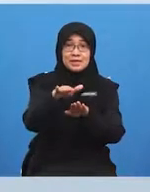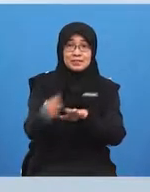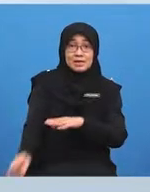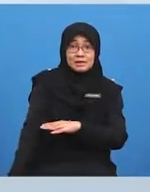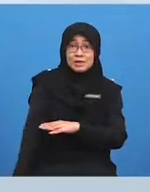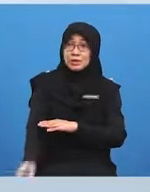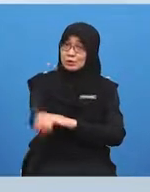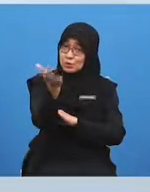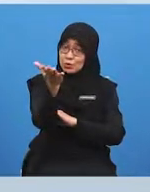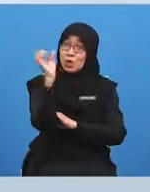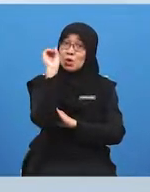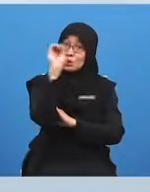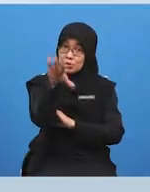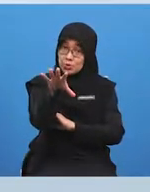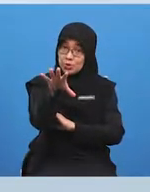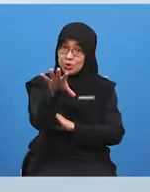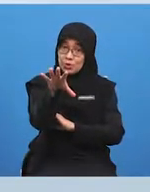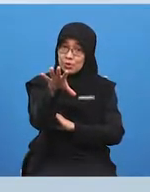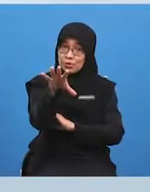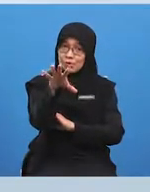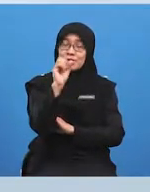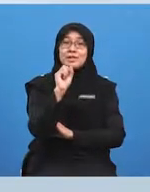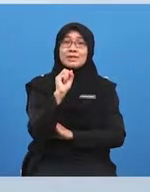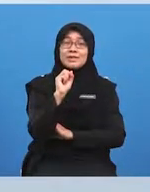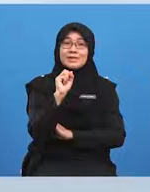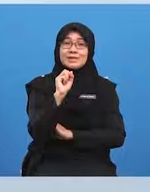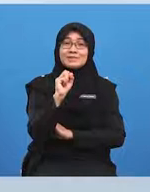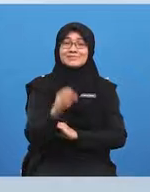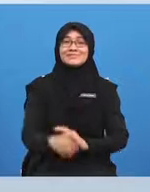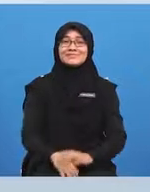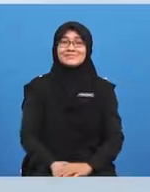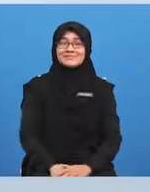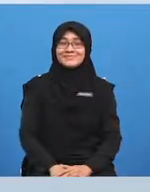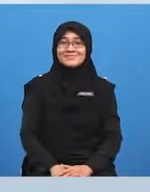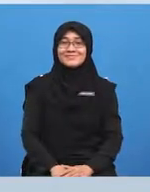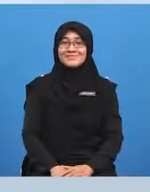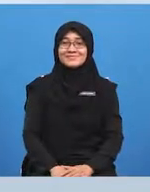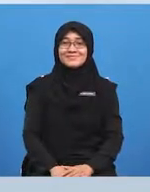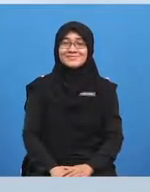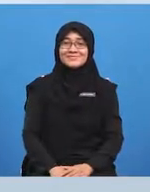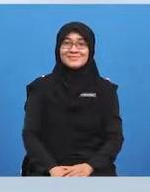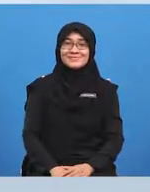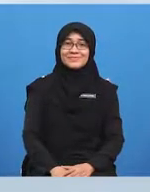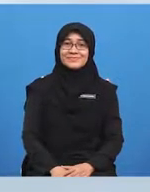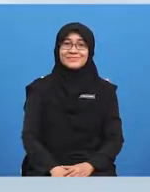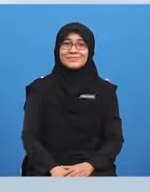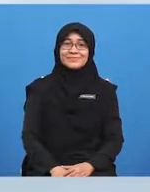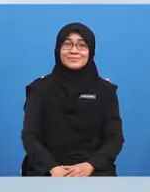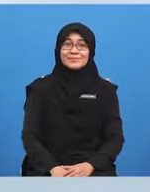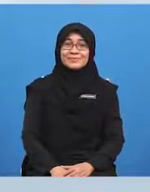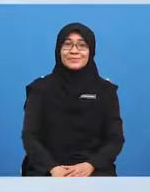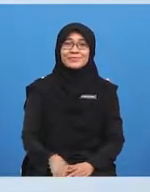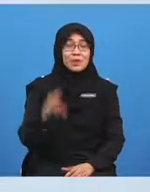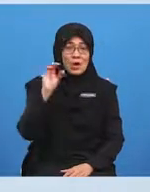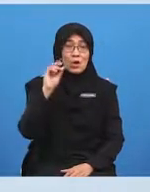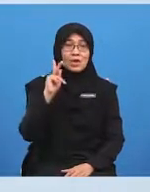and throw all right perfect looking they've got it in as well how brilliant are they